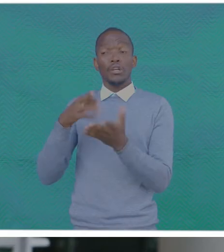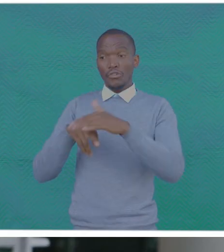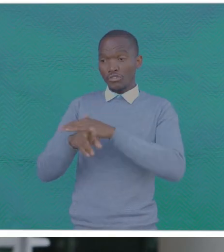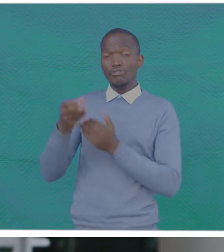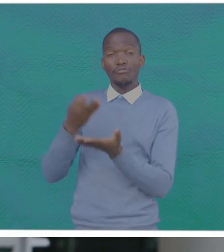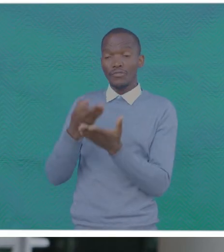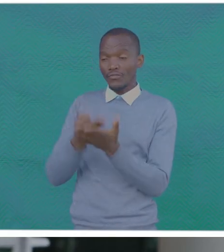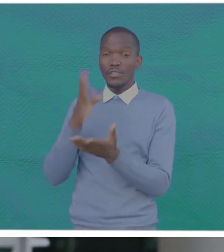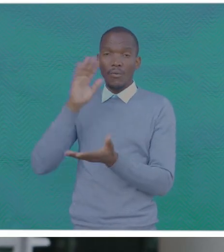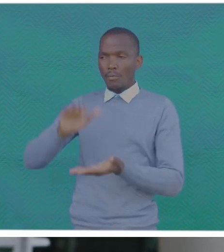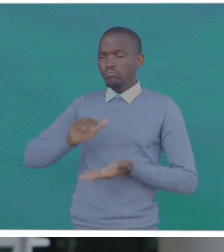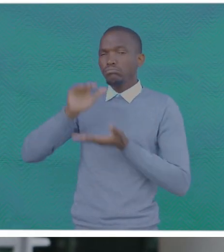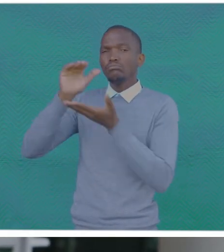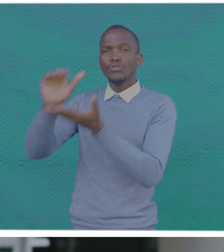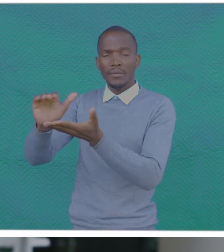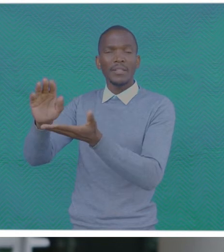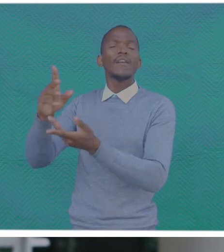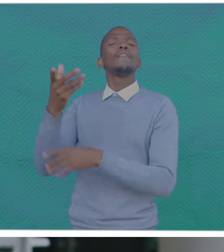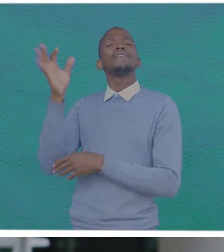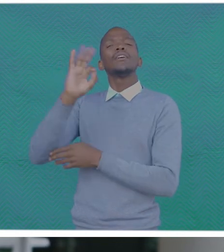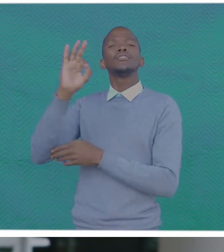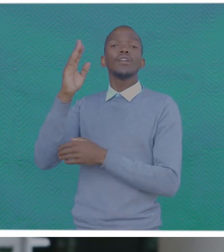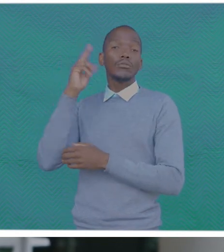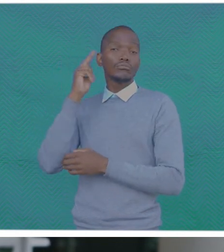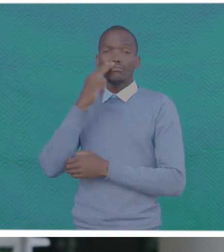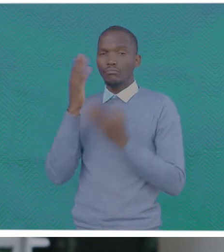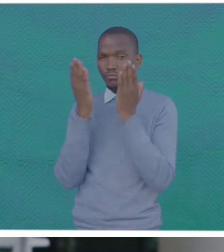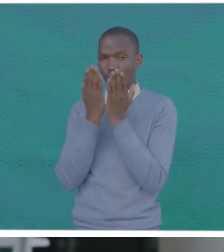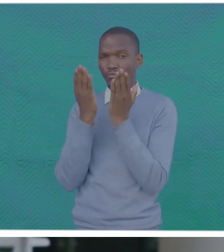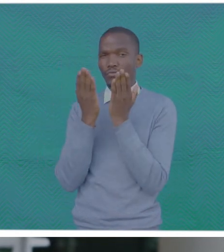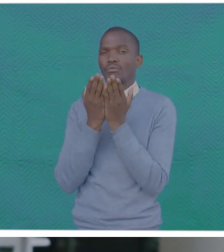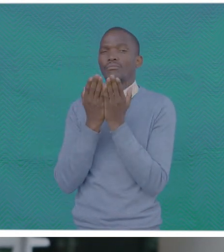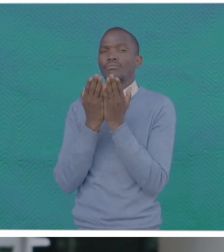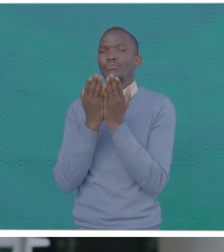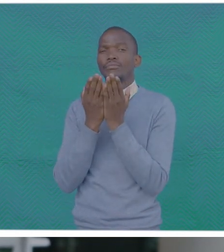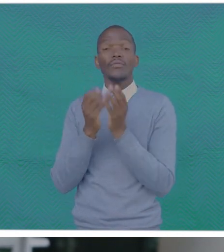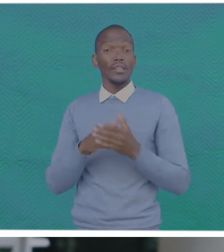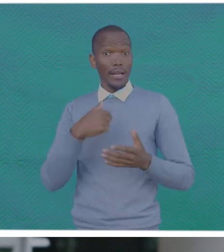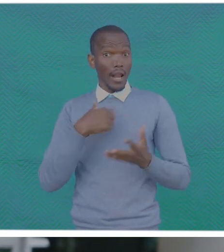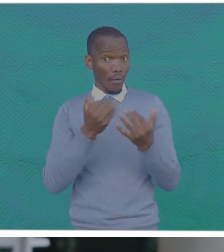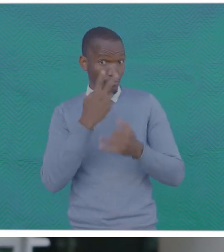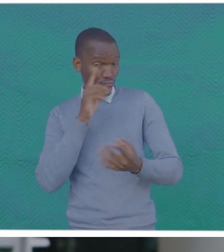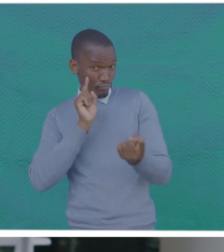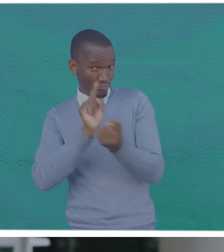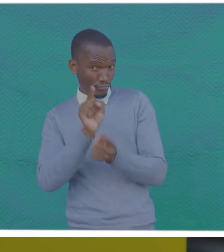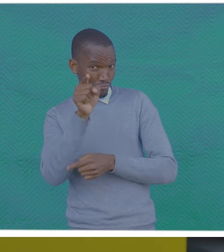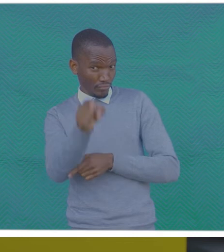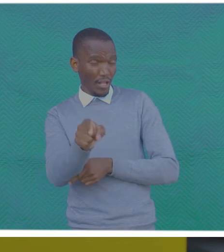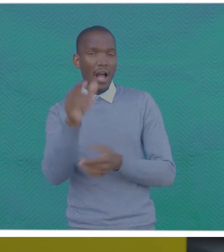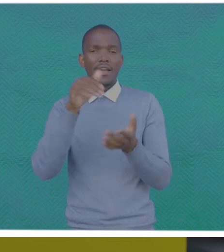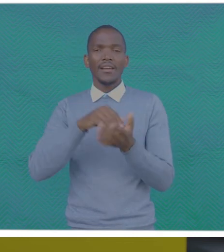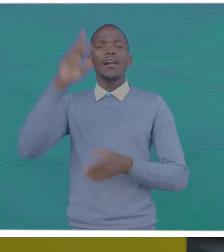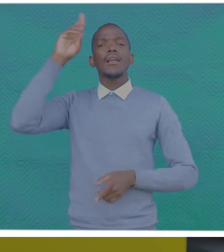All proceeds of the registration fees will be donated to the Francistown Centre for Deaf Education. I look